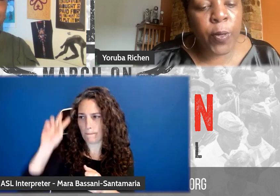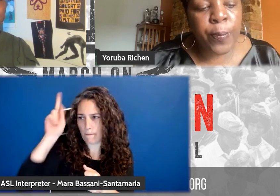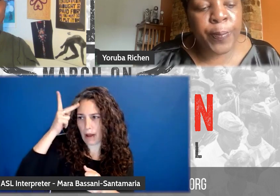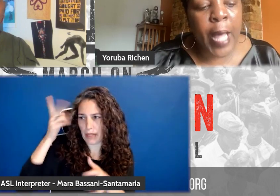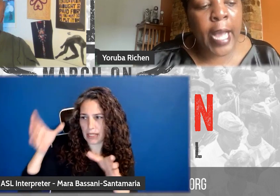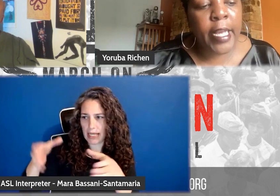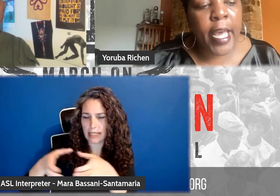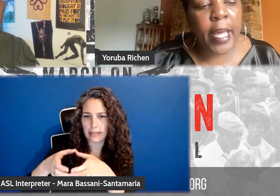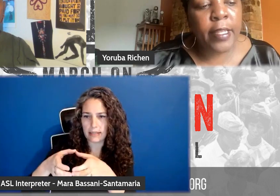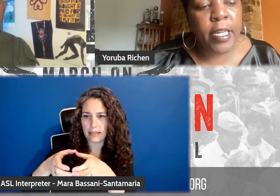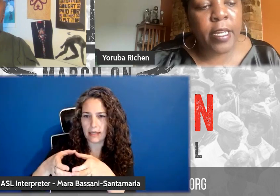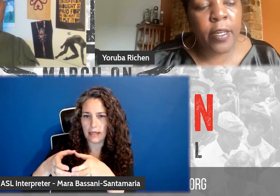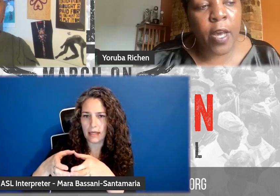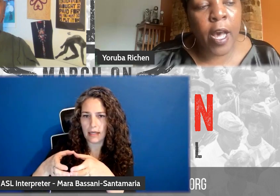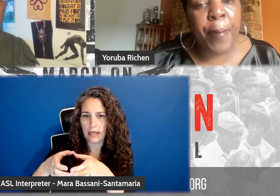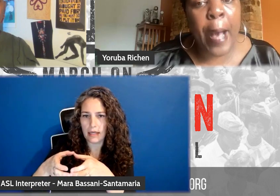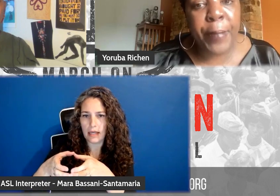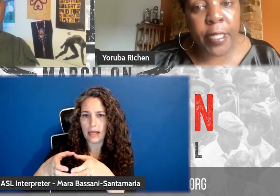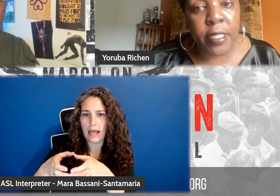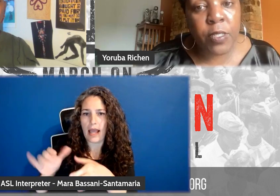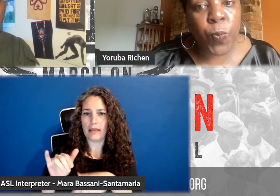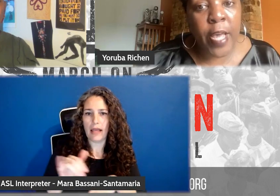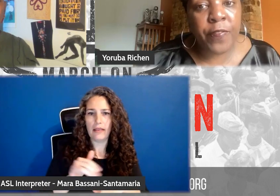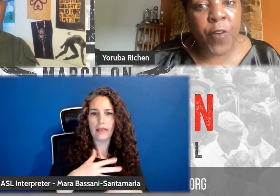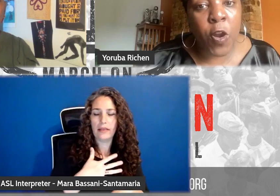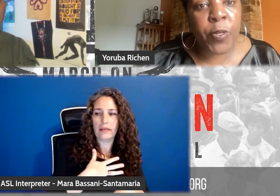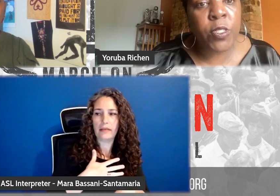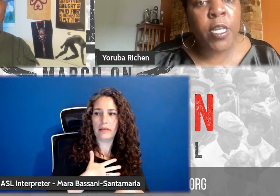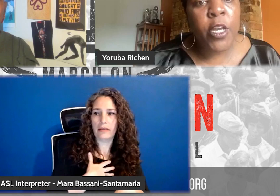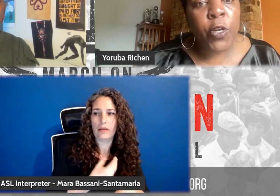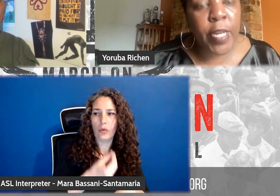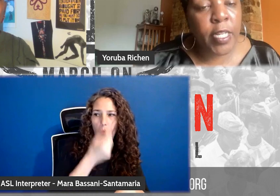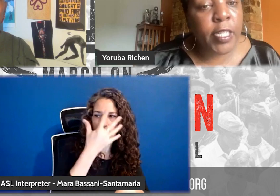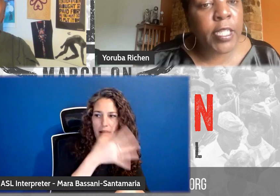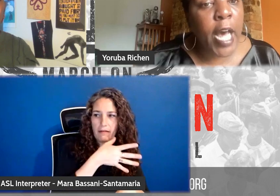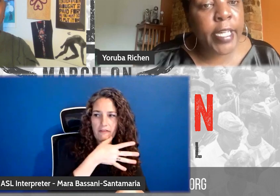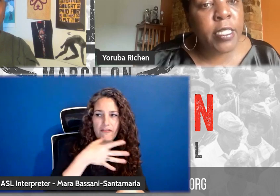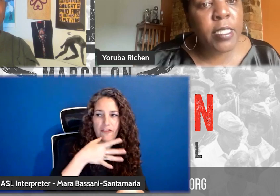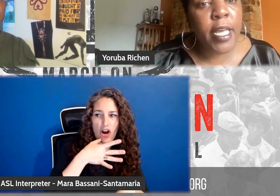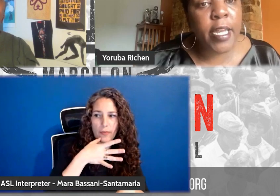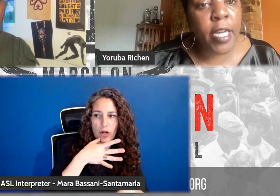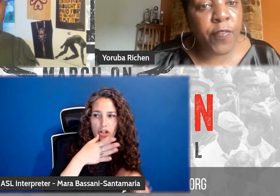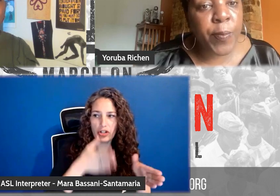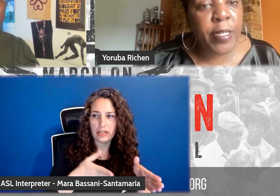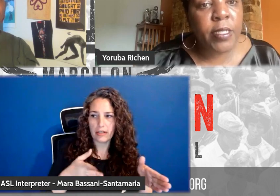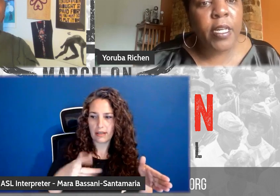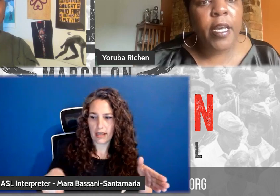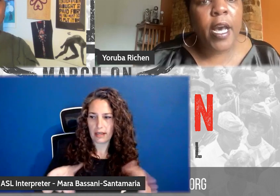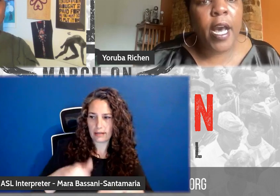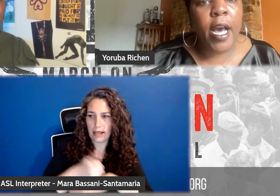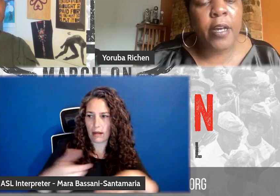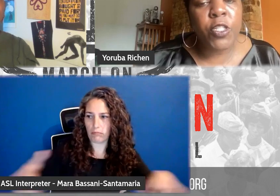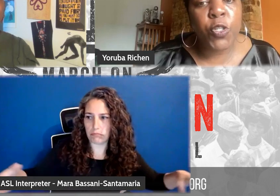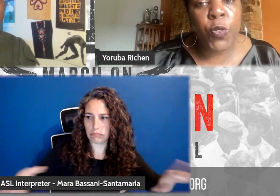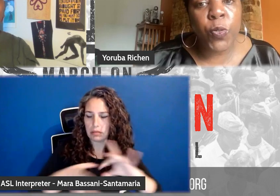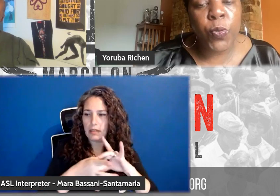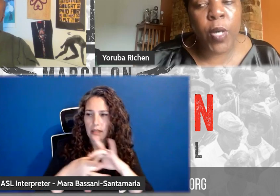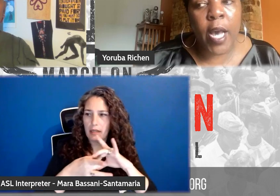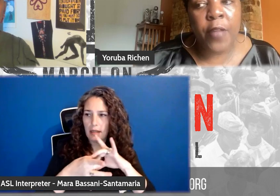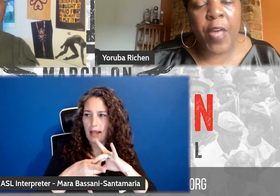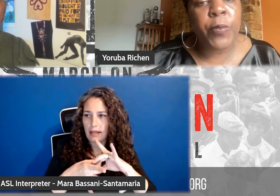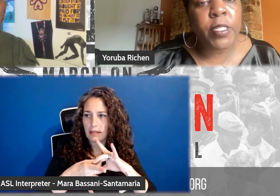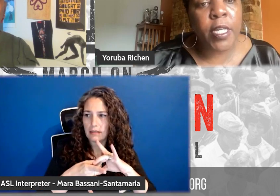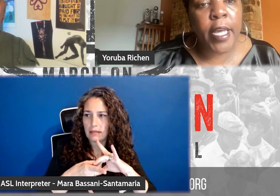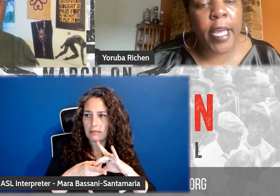Black and the populace, white farmers created an alliance and a government to,